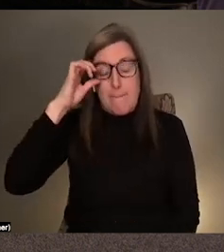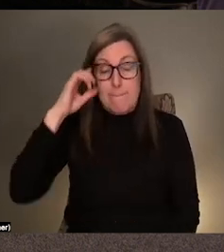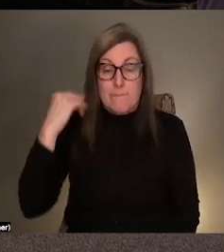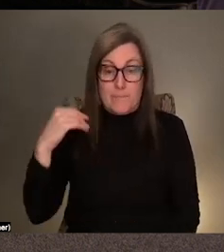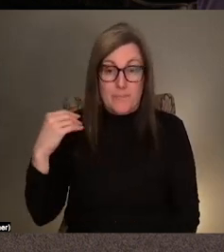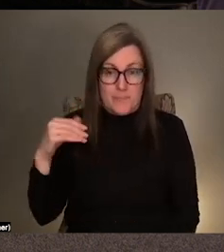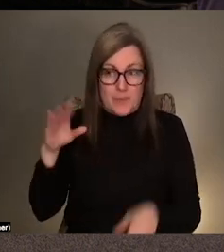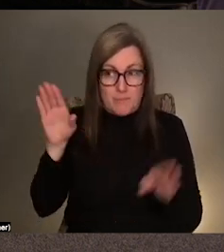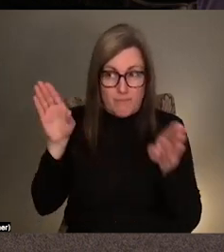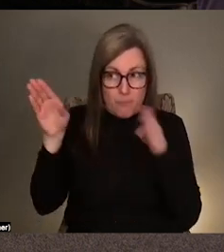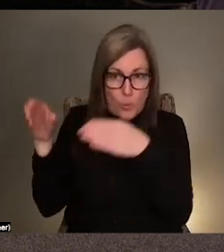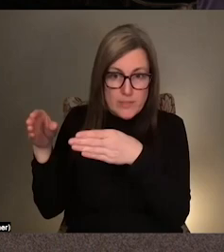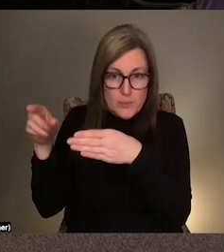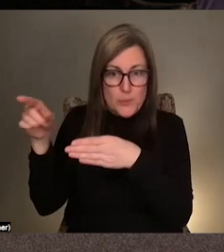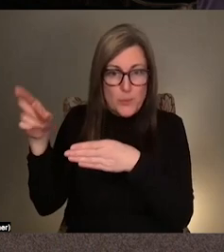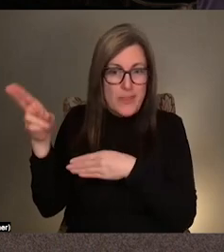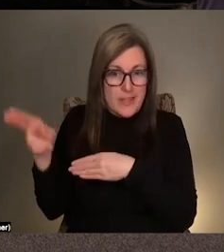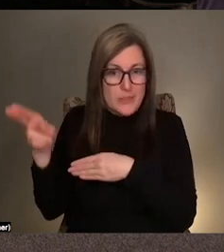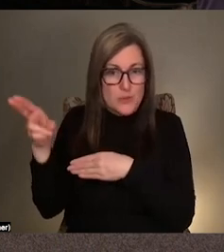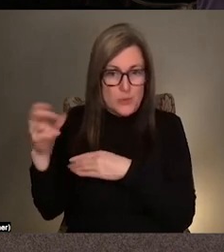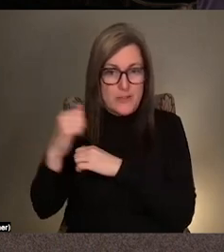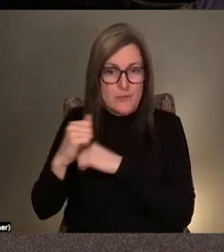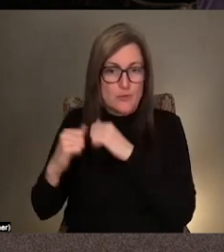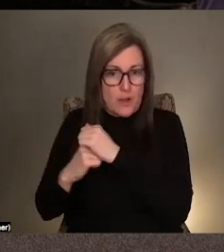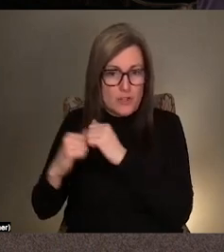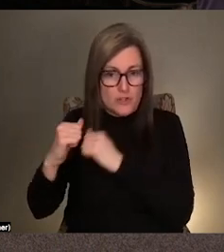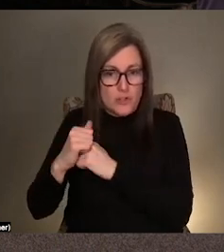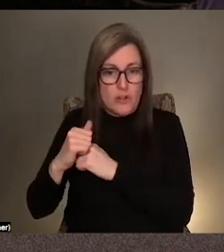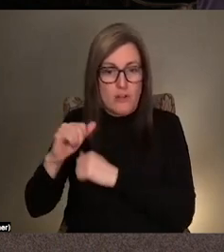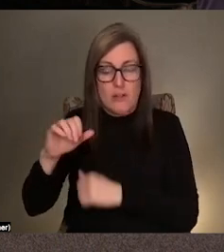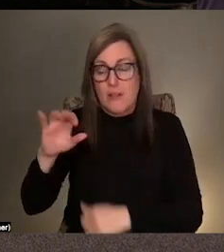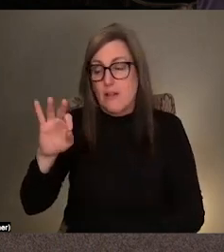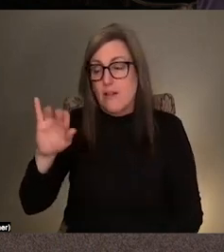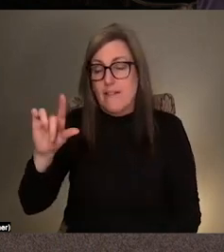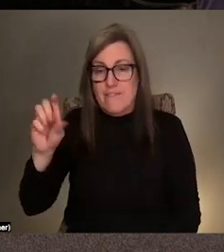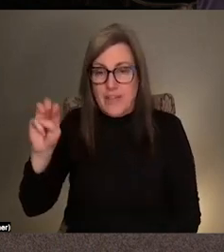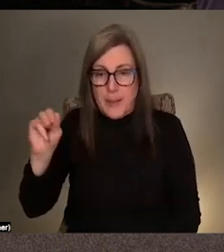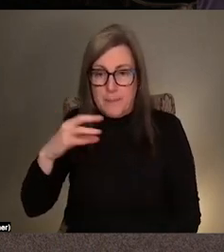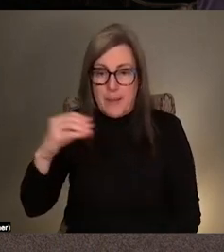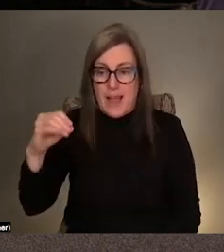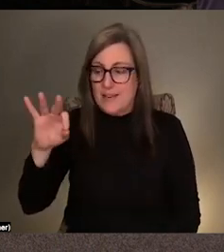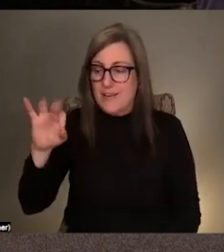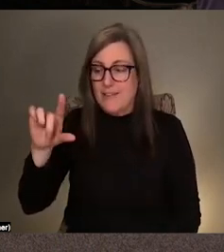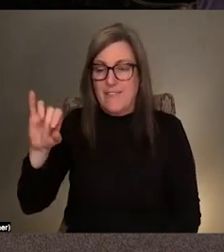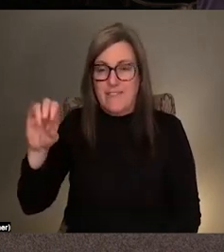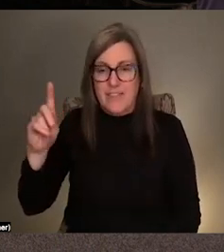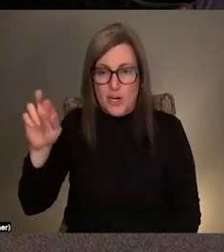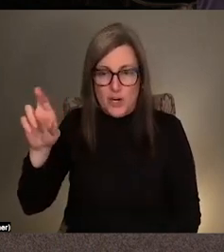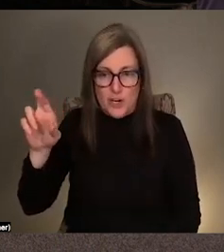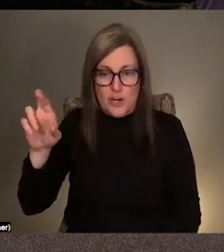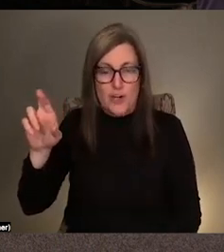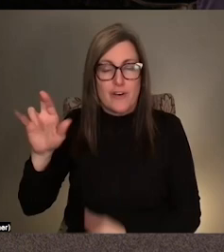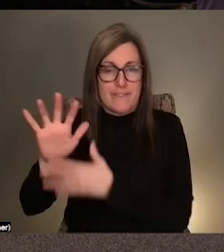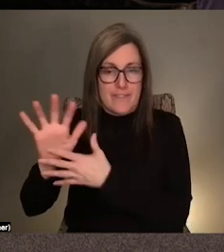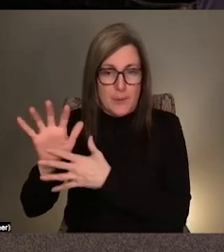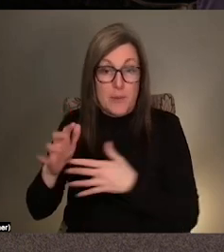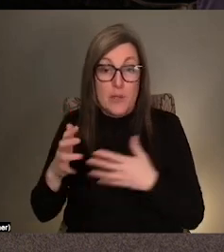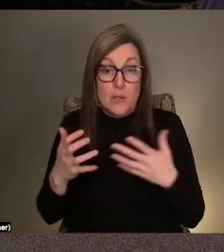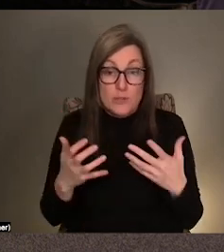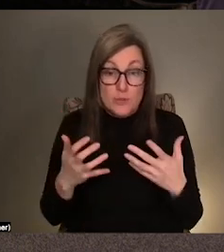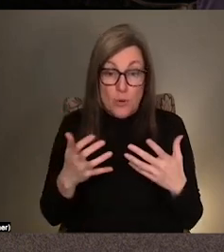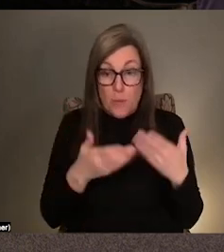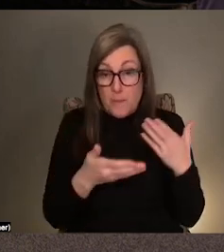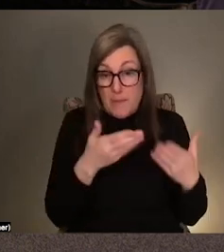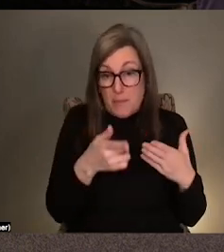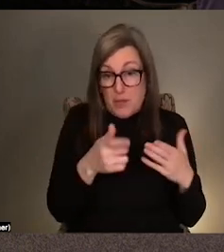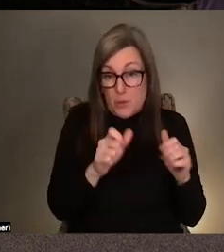much pointing to the history of structural film and flicker films. So I wonder if you could talk a little bit about how cinema